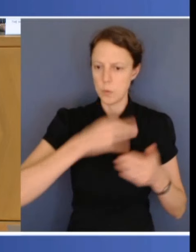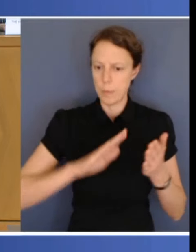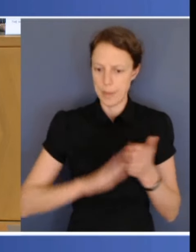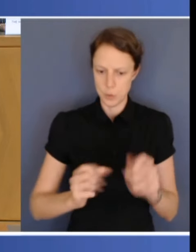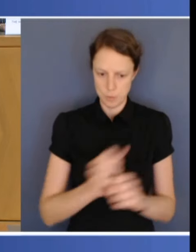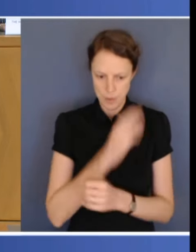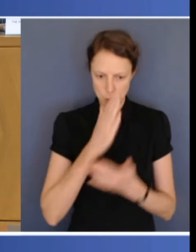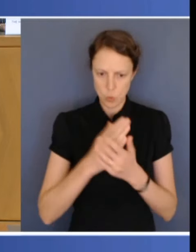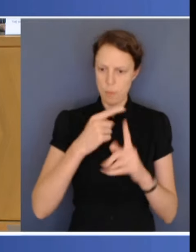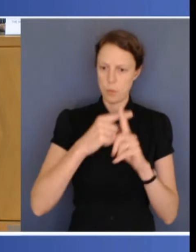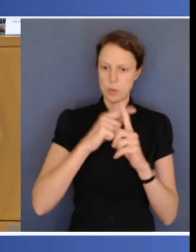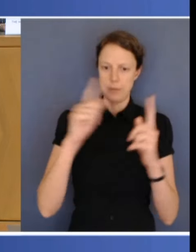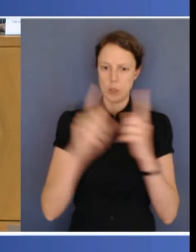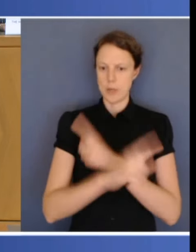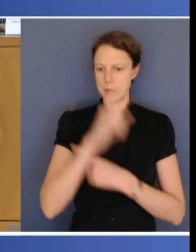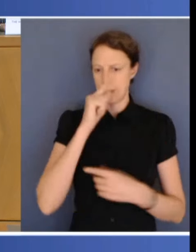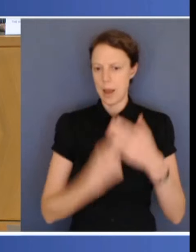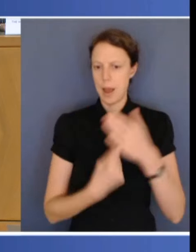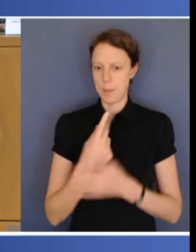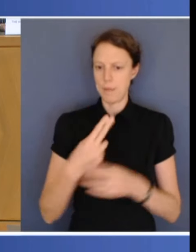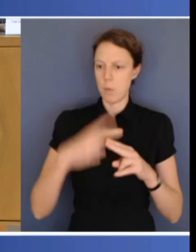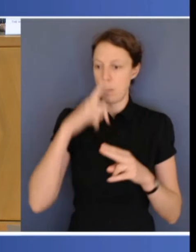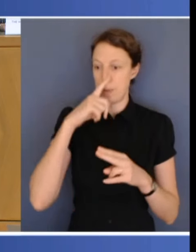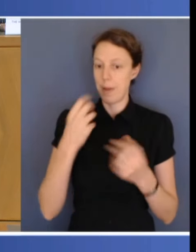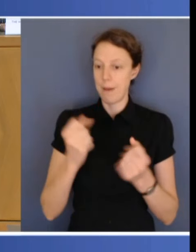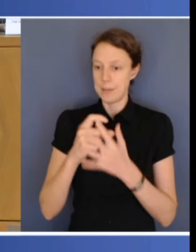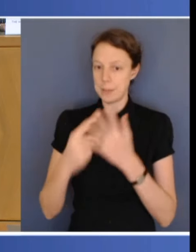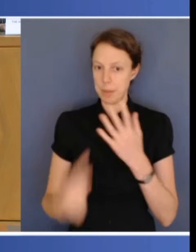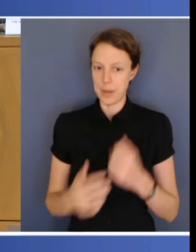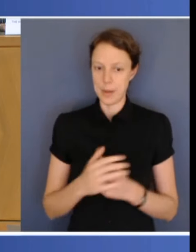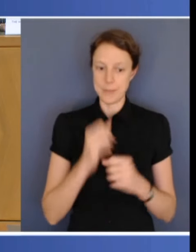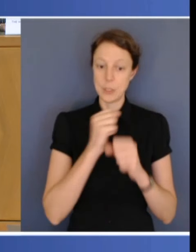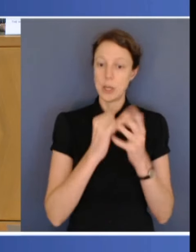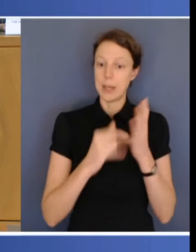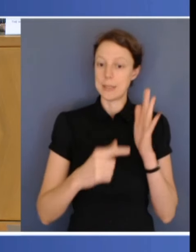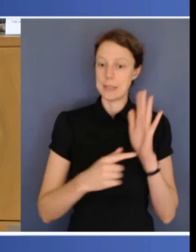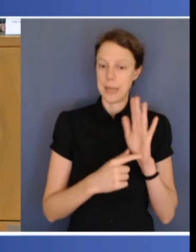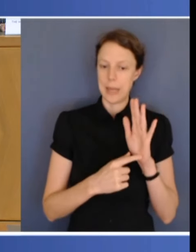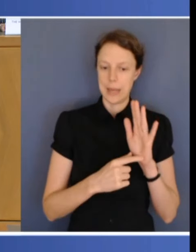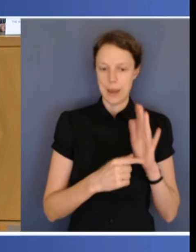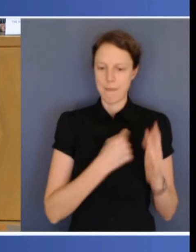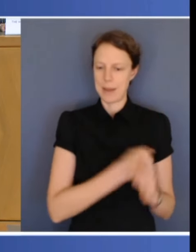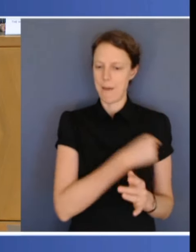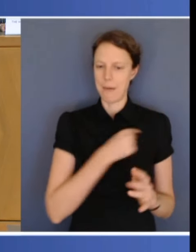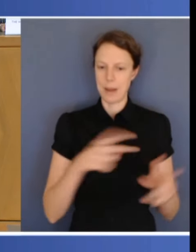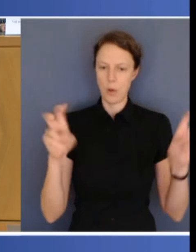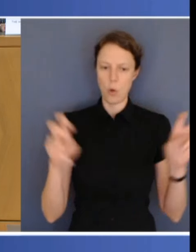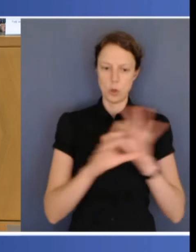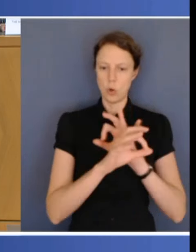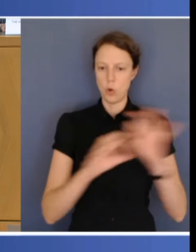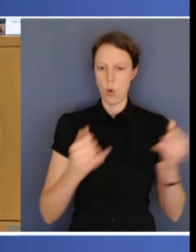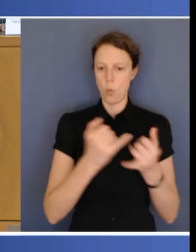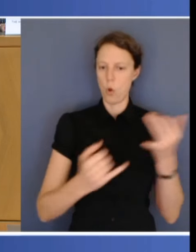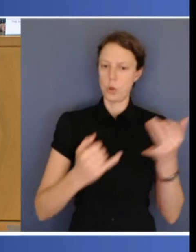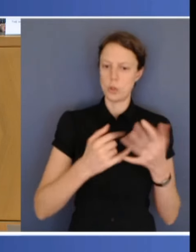disability. On the GST No Worse Off Guarantee, National Cabinet has agreed to extend the GST No Worse Off